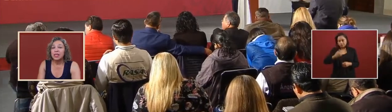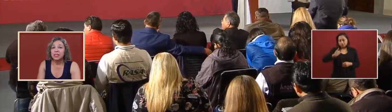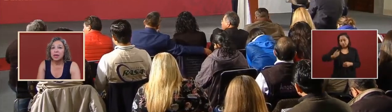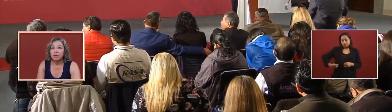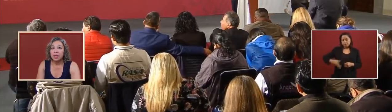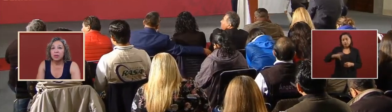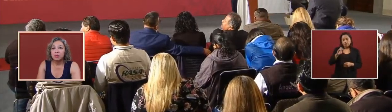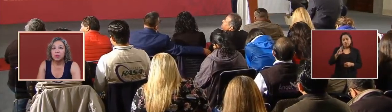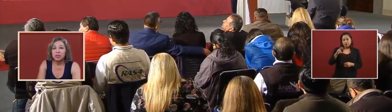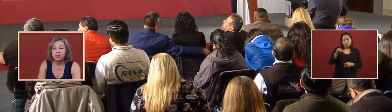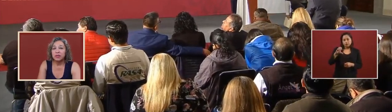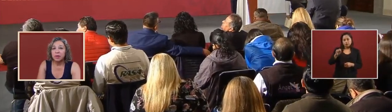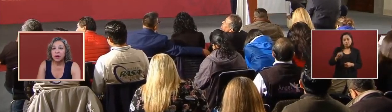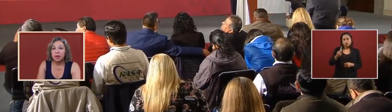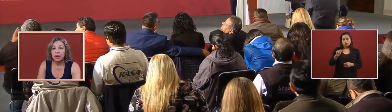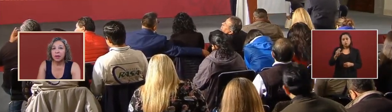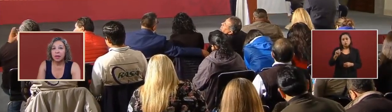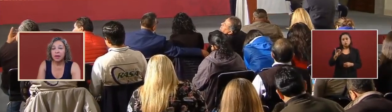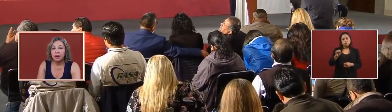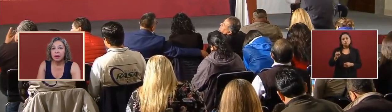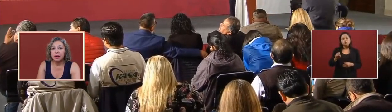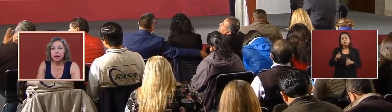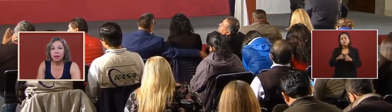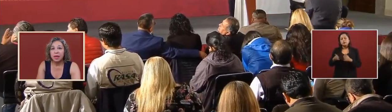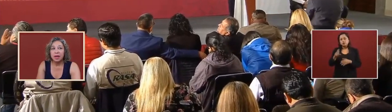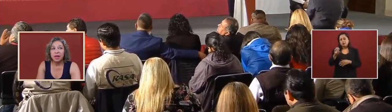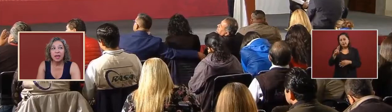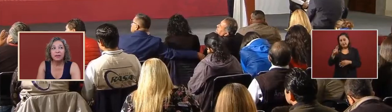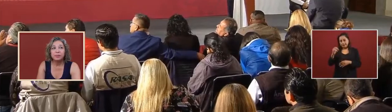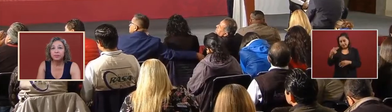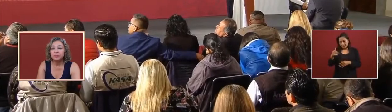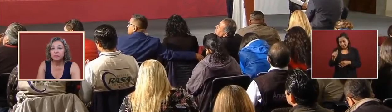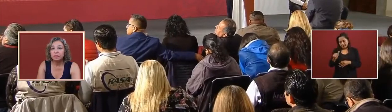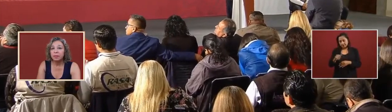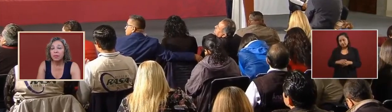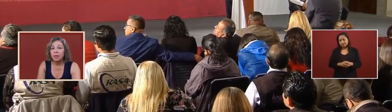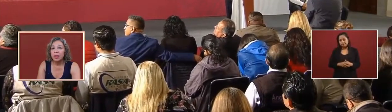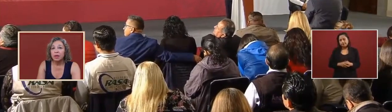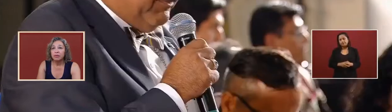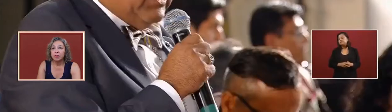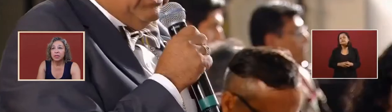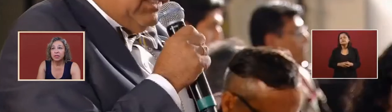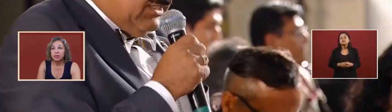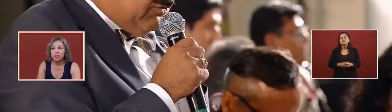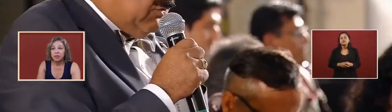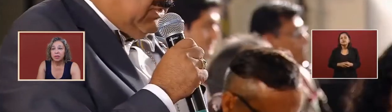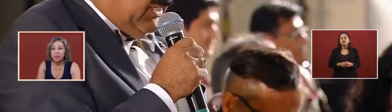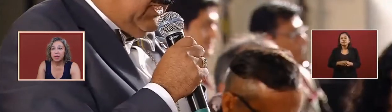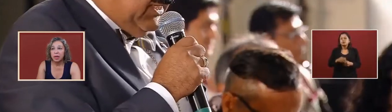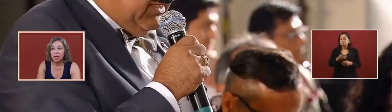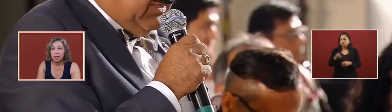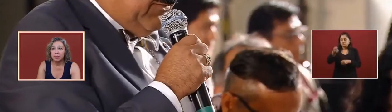he's Carlos Pozos from Energia regarding